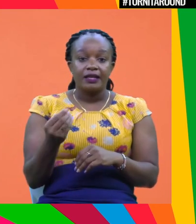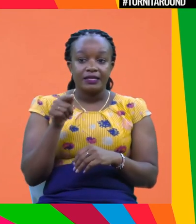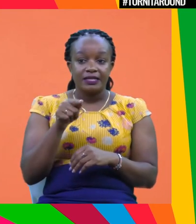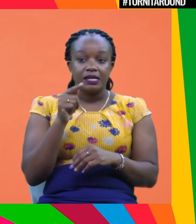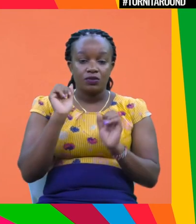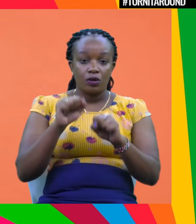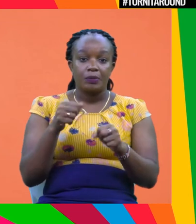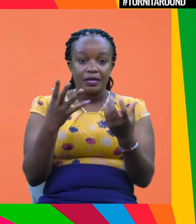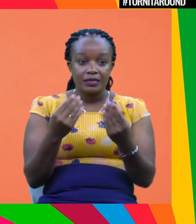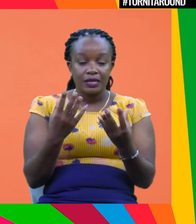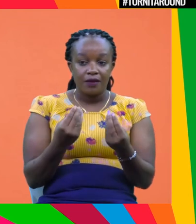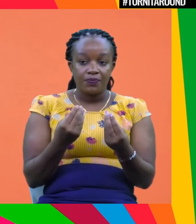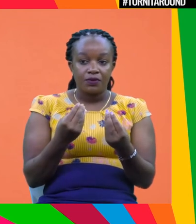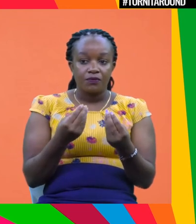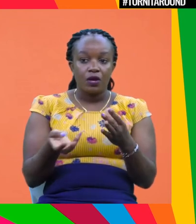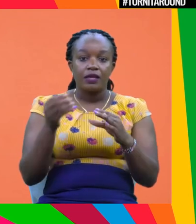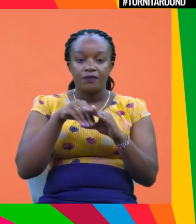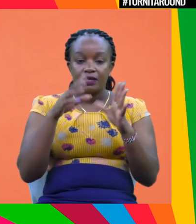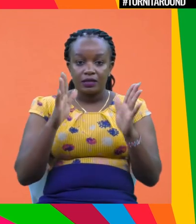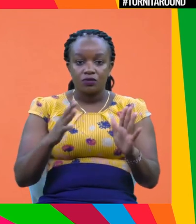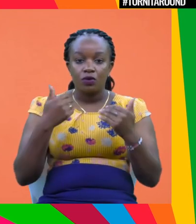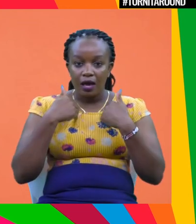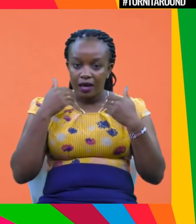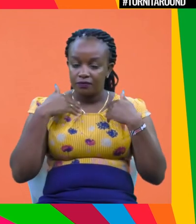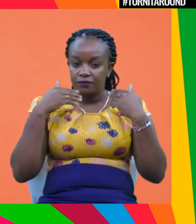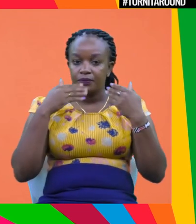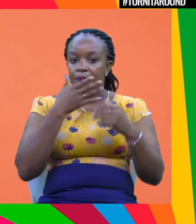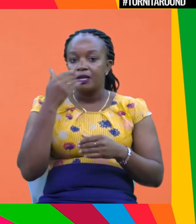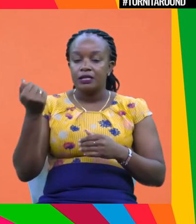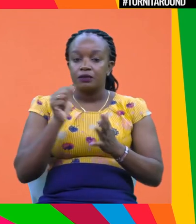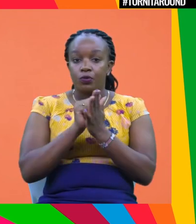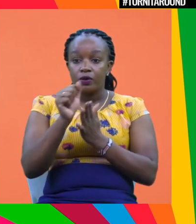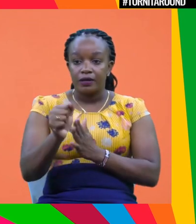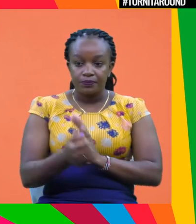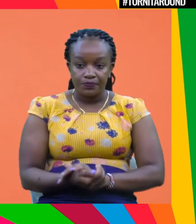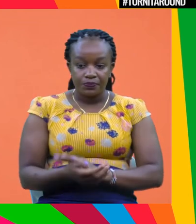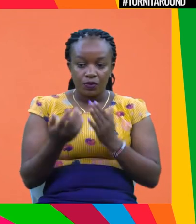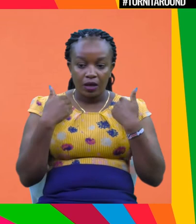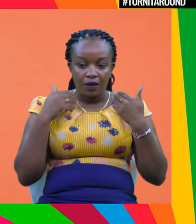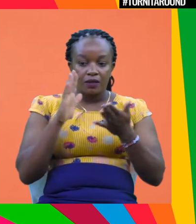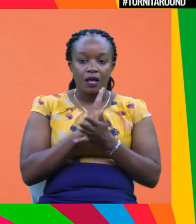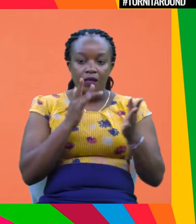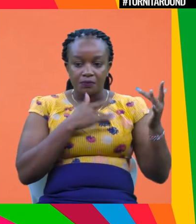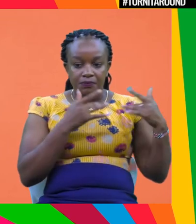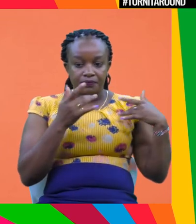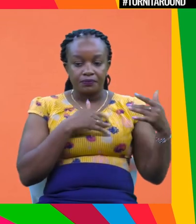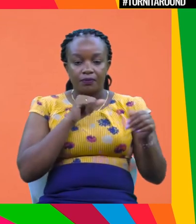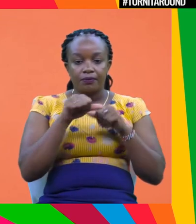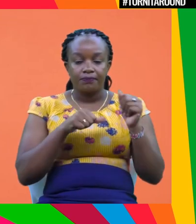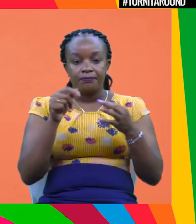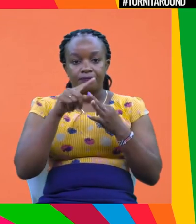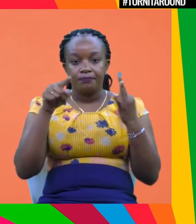needs to be easier for investors to assess the green credentials of investment products. There are certainly concerns right now about